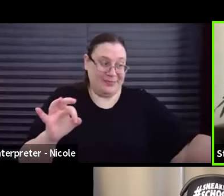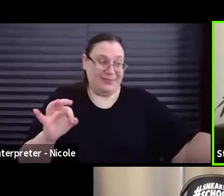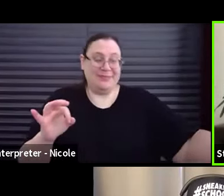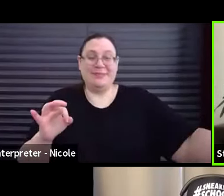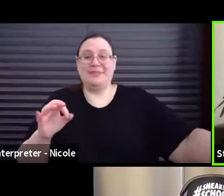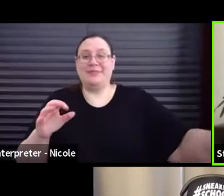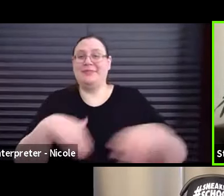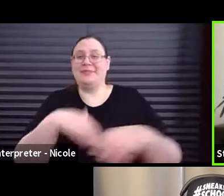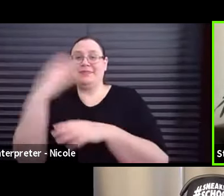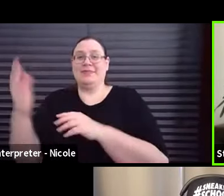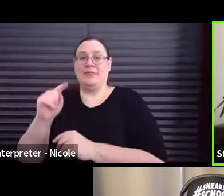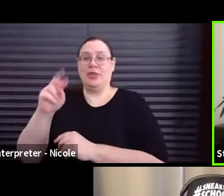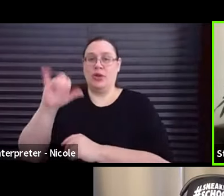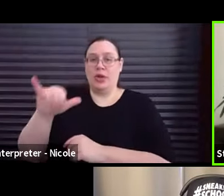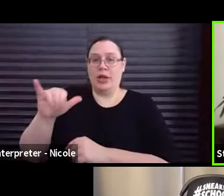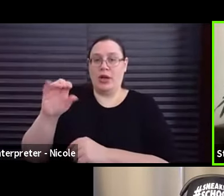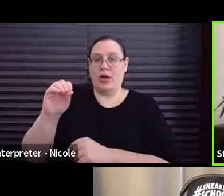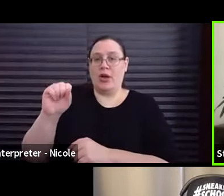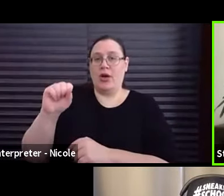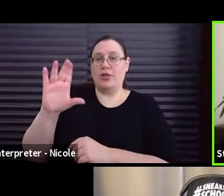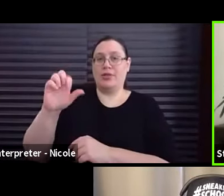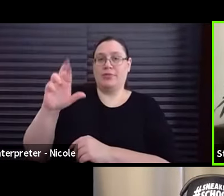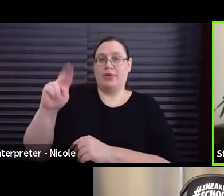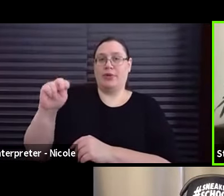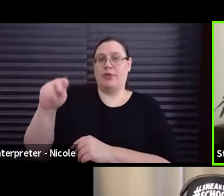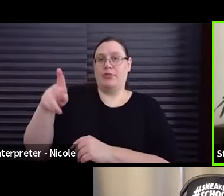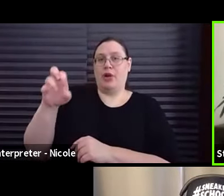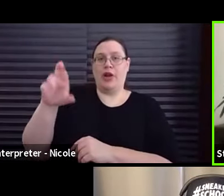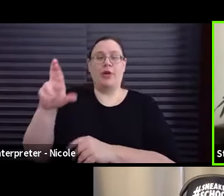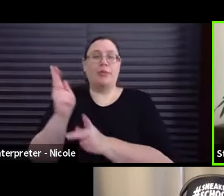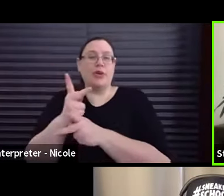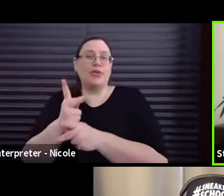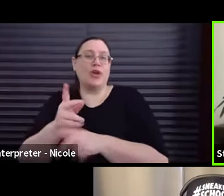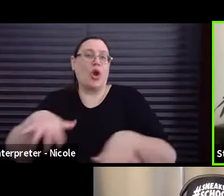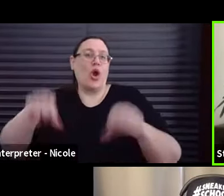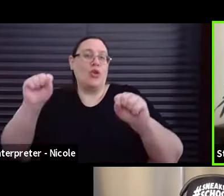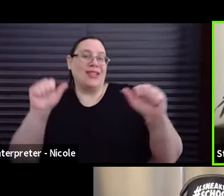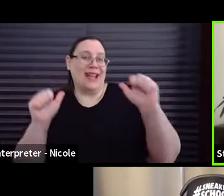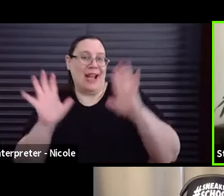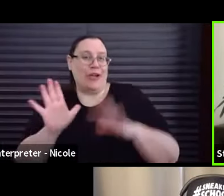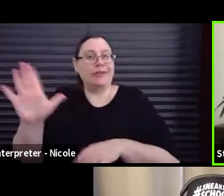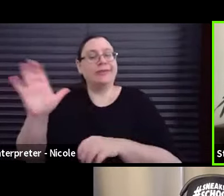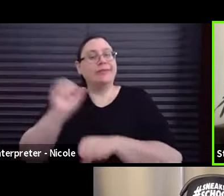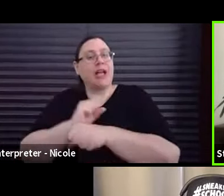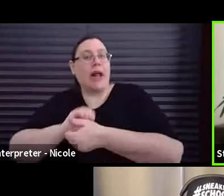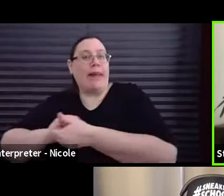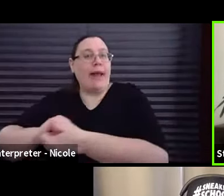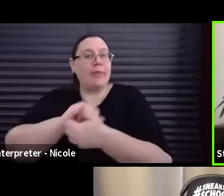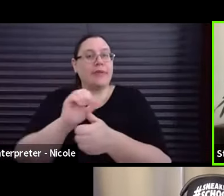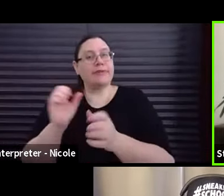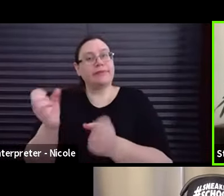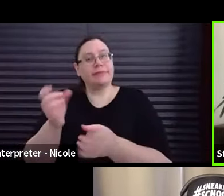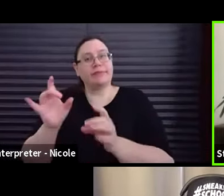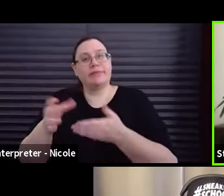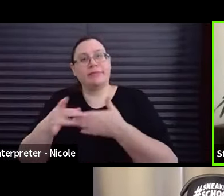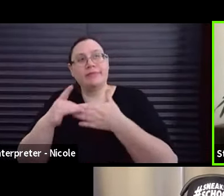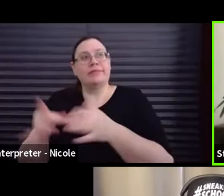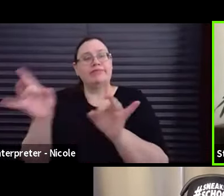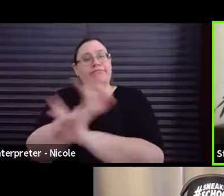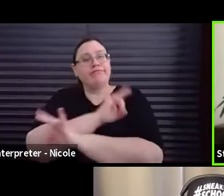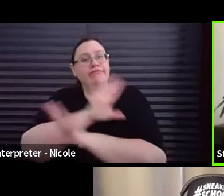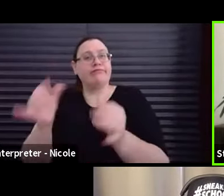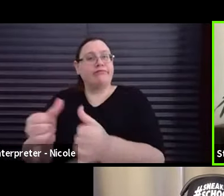Troy Osborne Pryor is a producer, host, and actor. His collaborations have led to award-winning projects and content